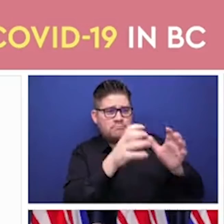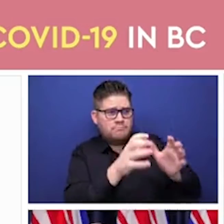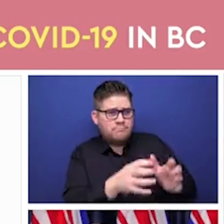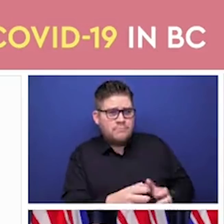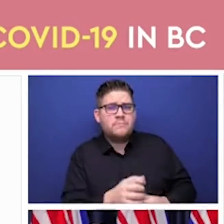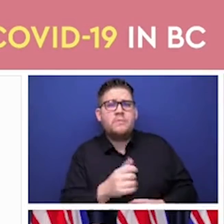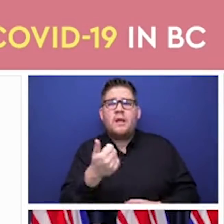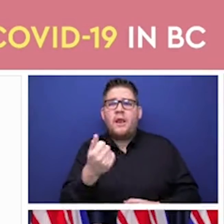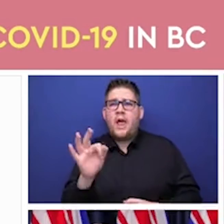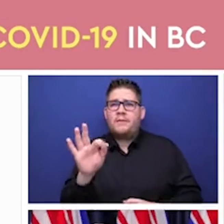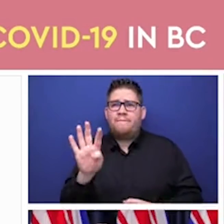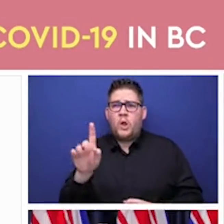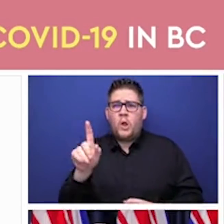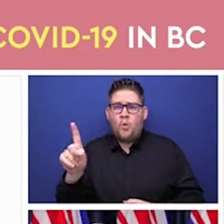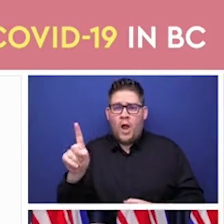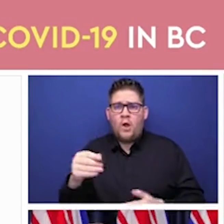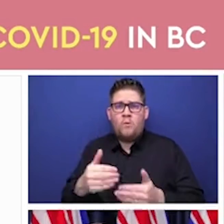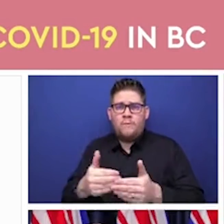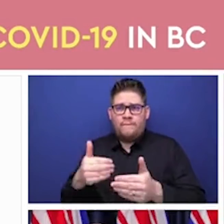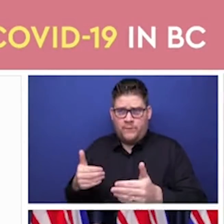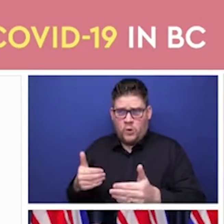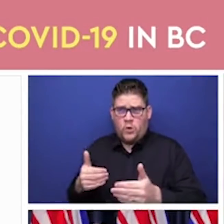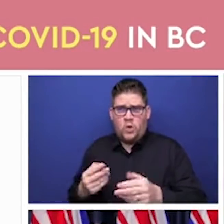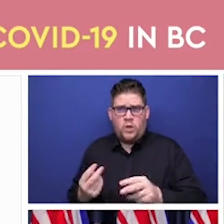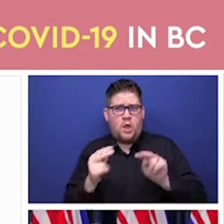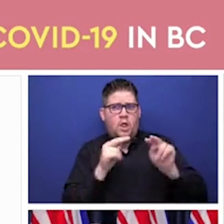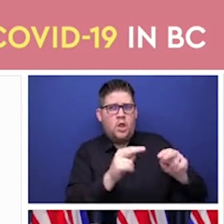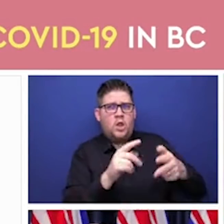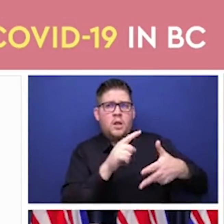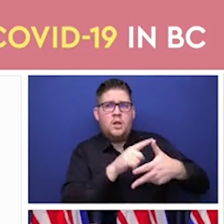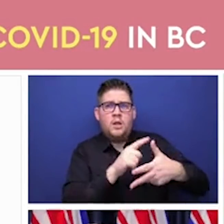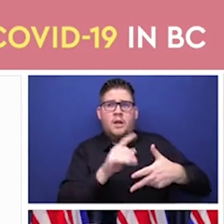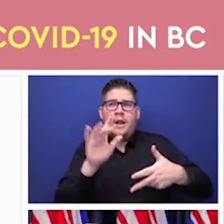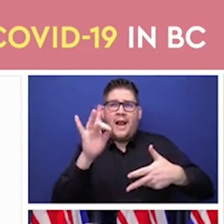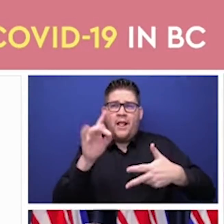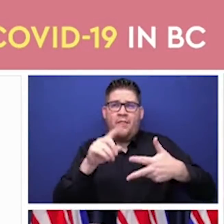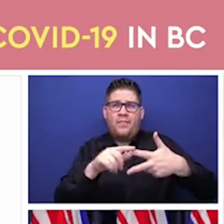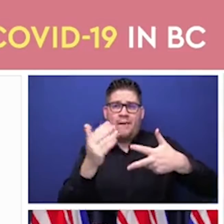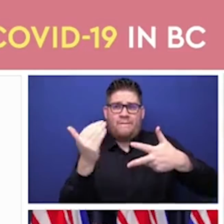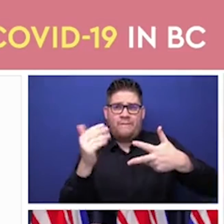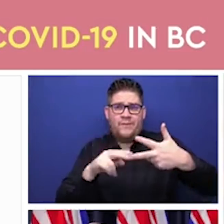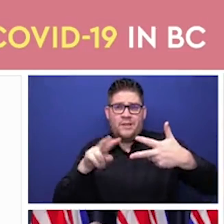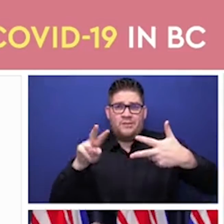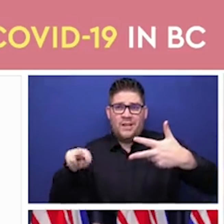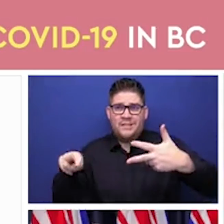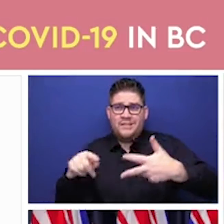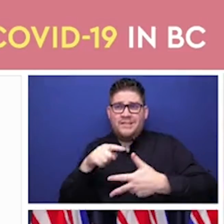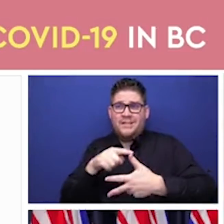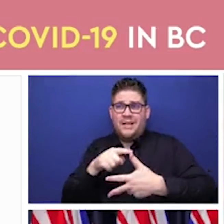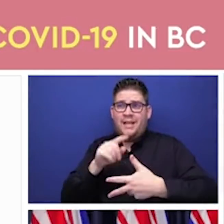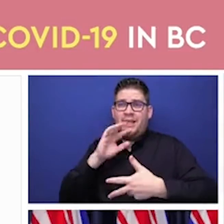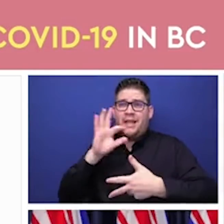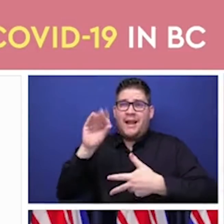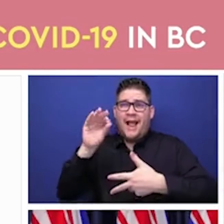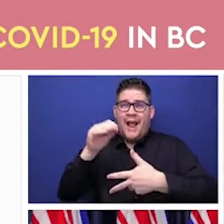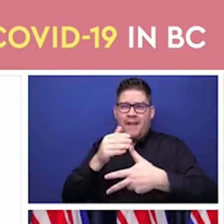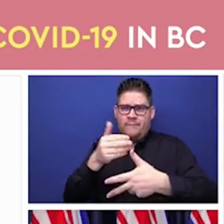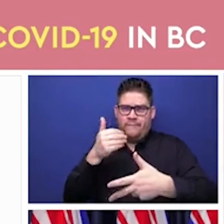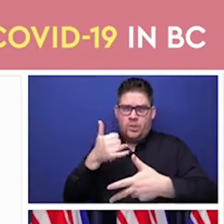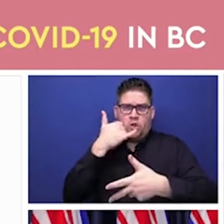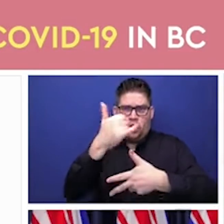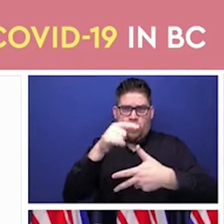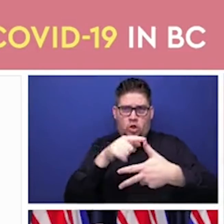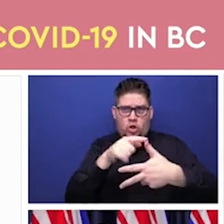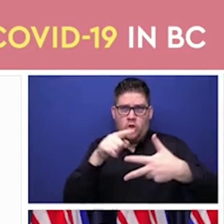For our Indigenous people, they can call in starting the first week and we will vaccinate them throughout the full time period.